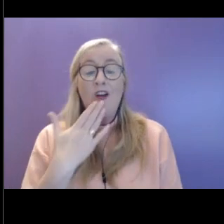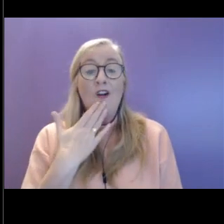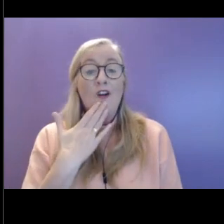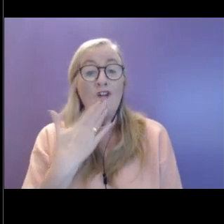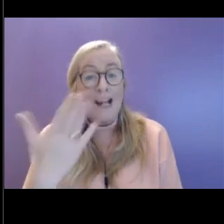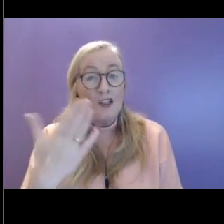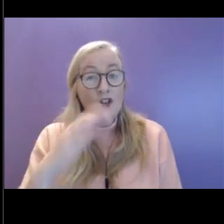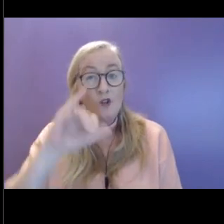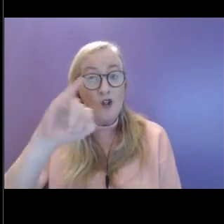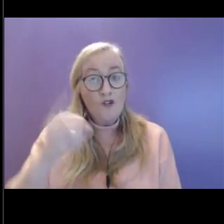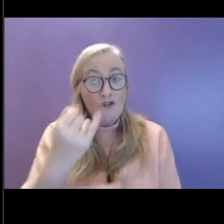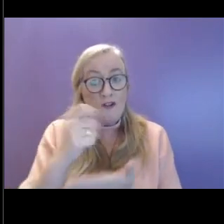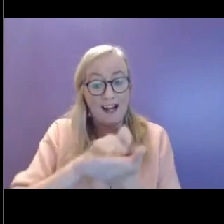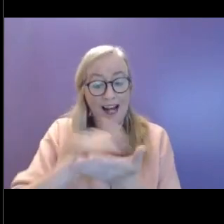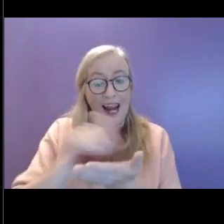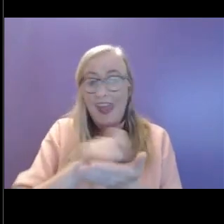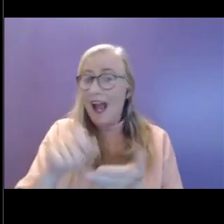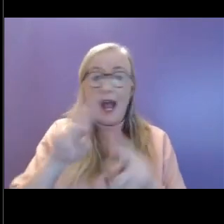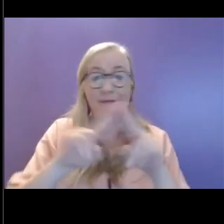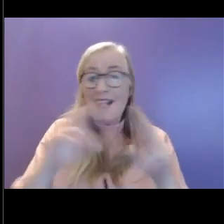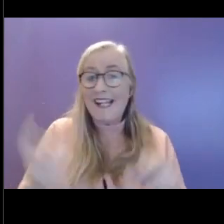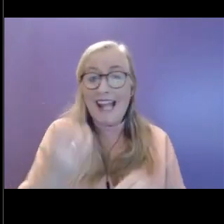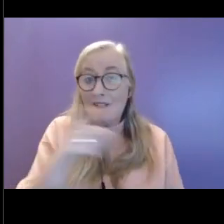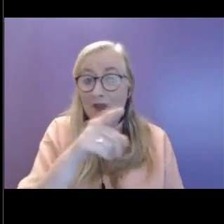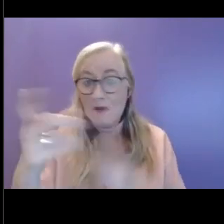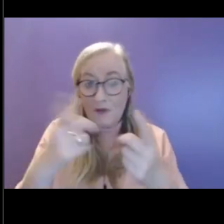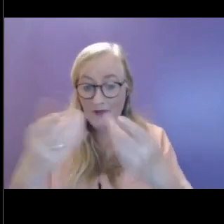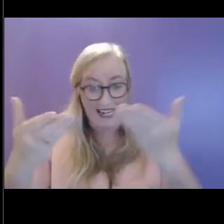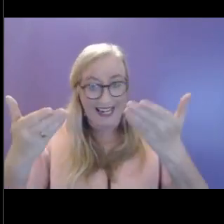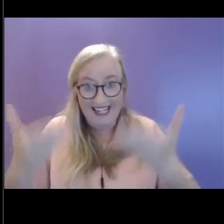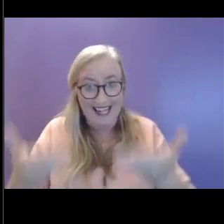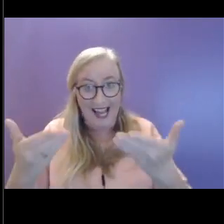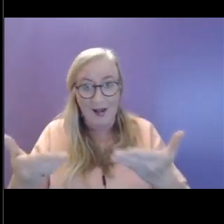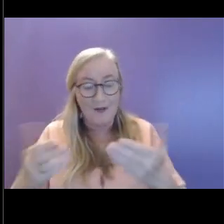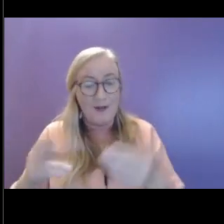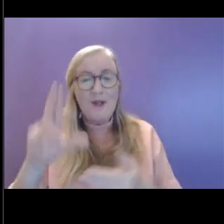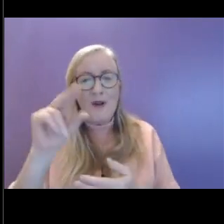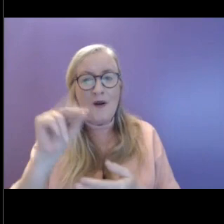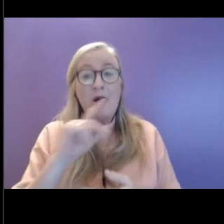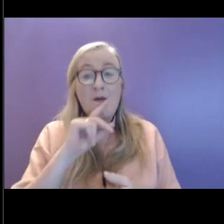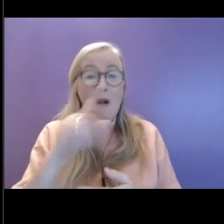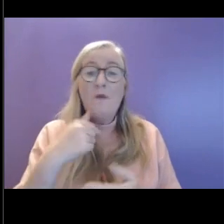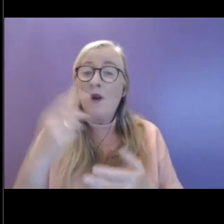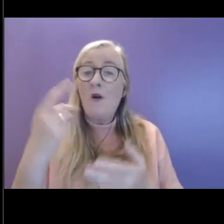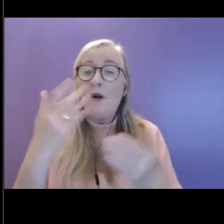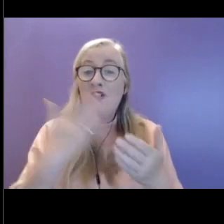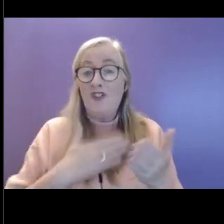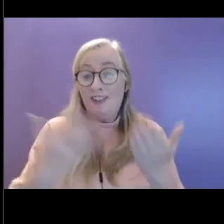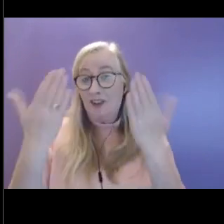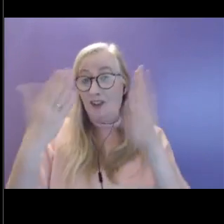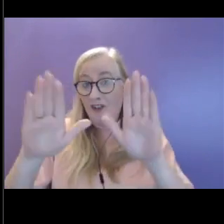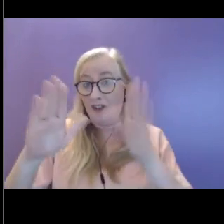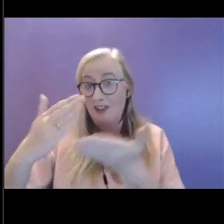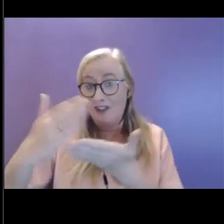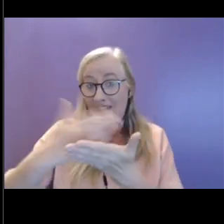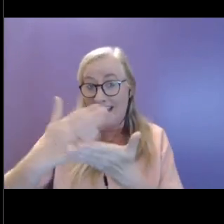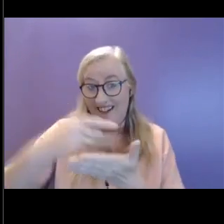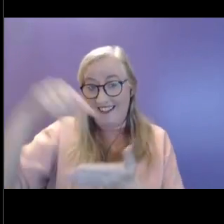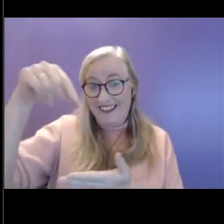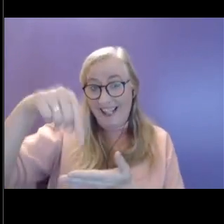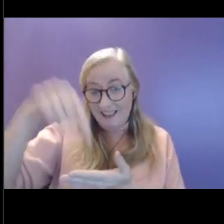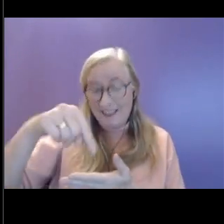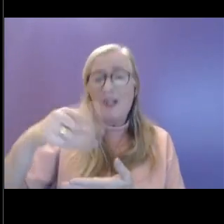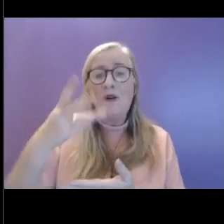rather than ask you to do this right now, we're just going to, we share these slides with you anyway, but we're just going to talk you through,